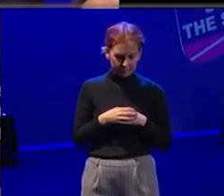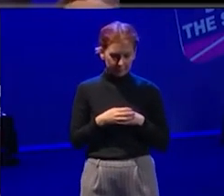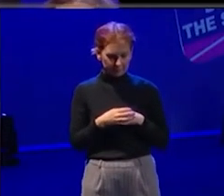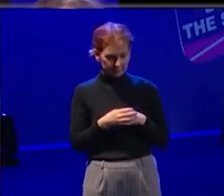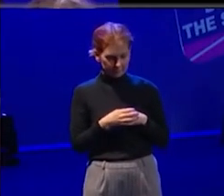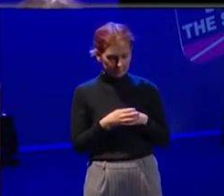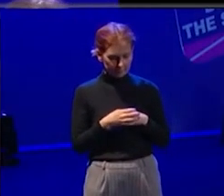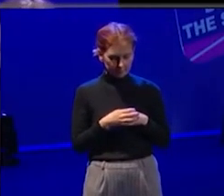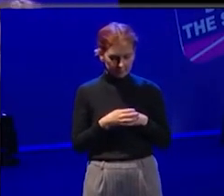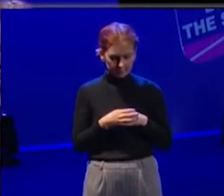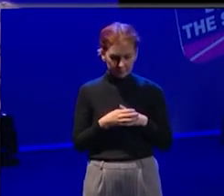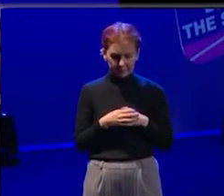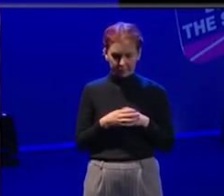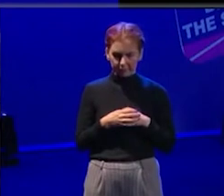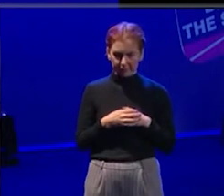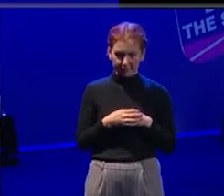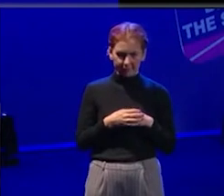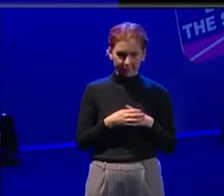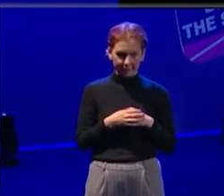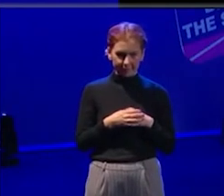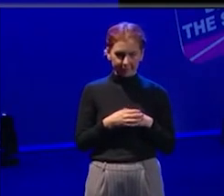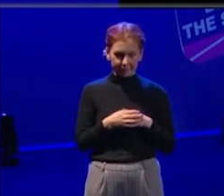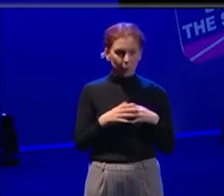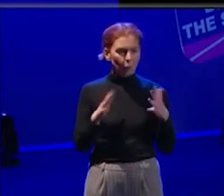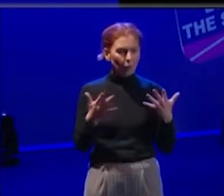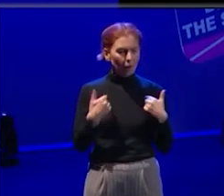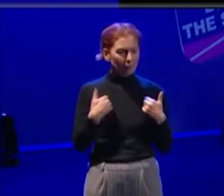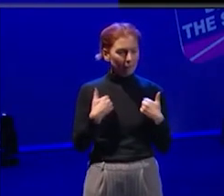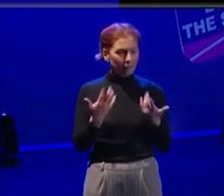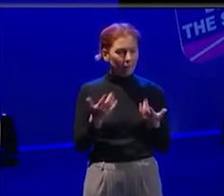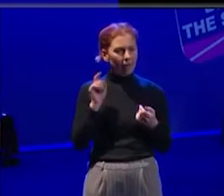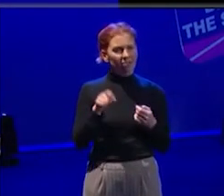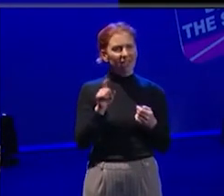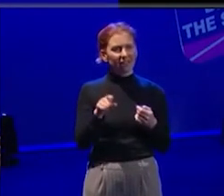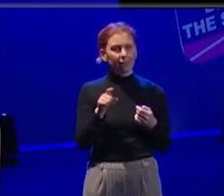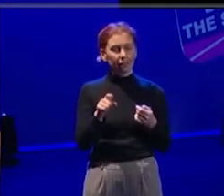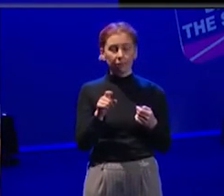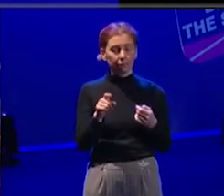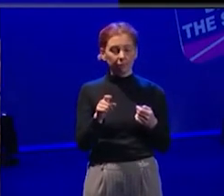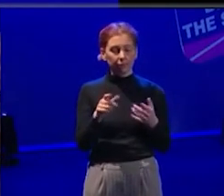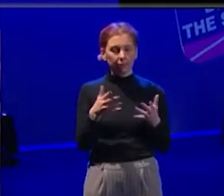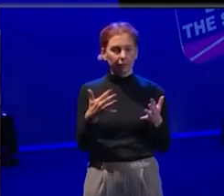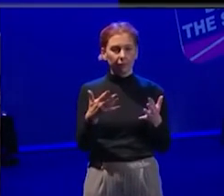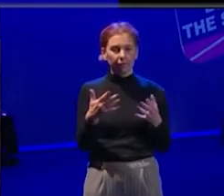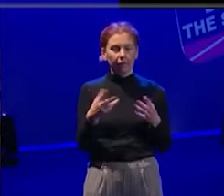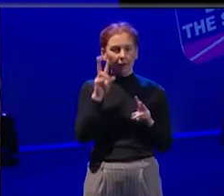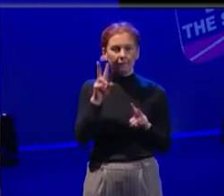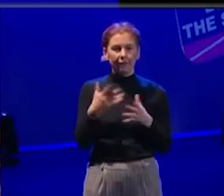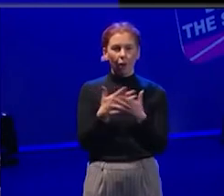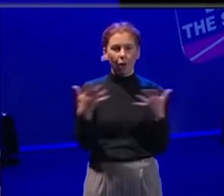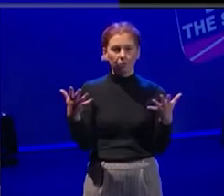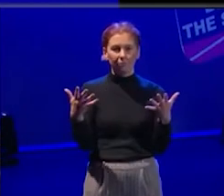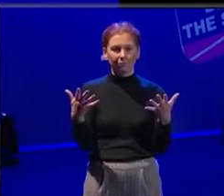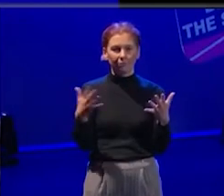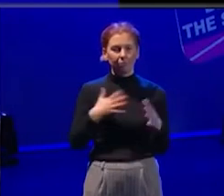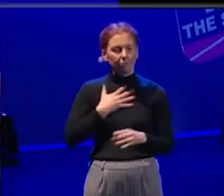I, you know, and this has been one of my biggest bugbears as I've gone through the industry is that people come